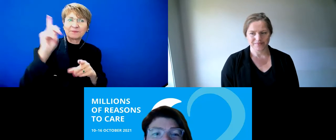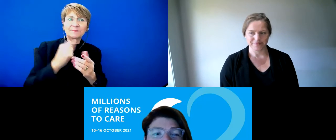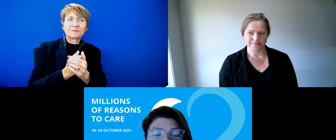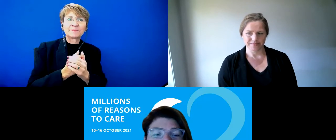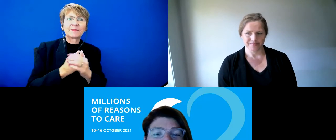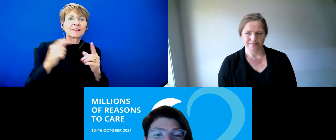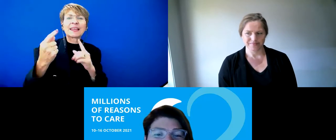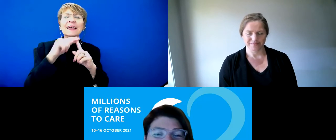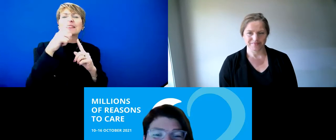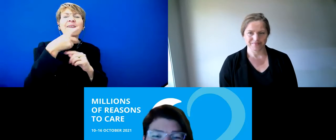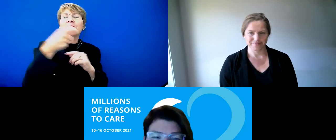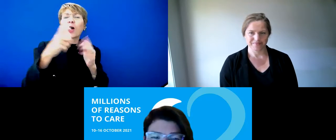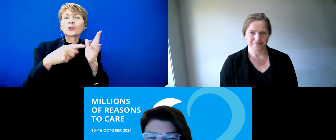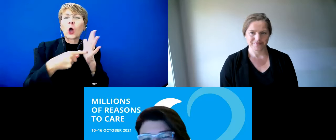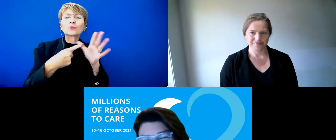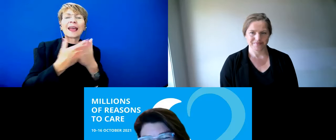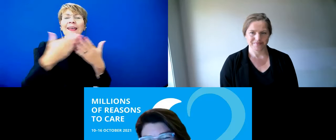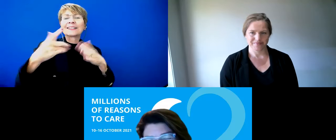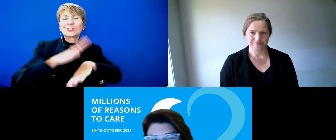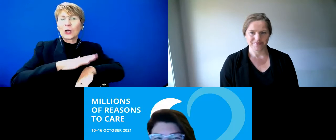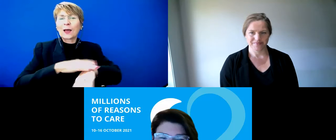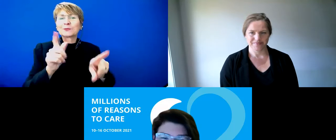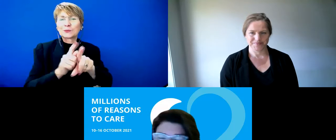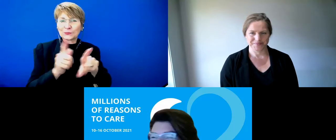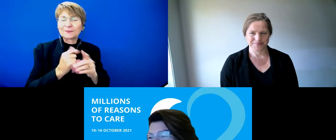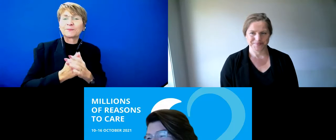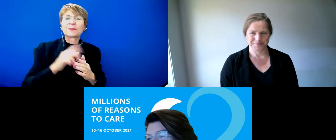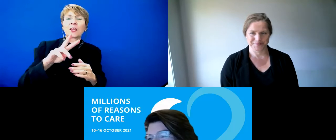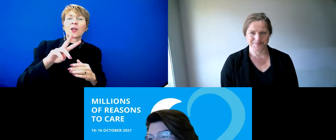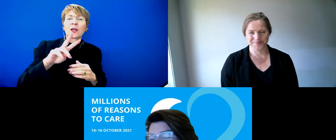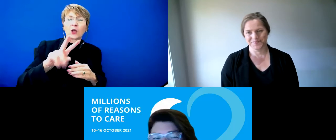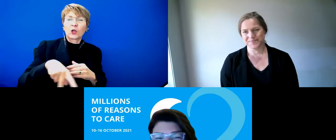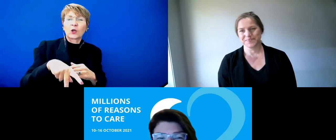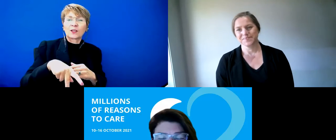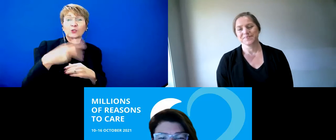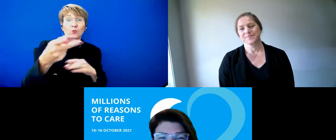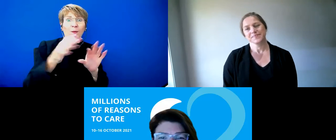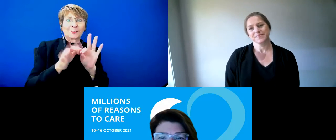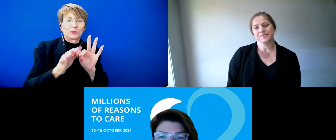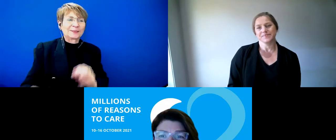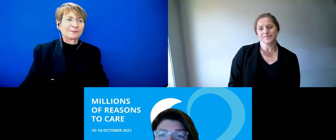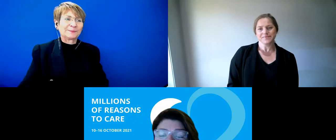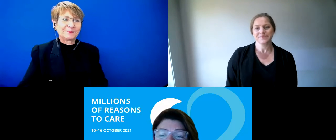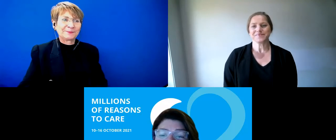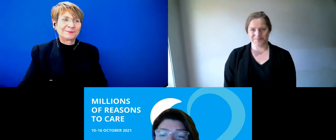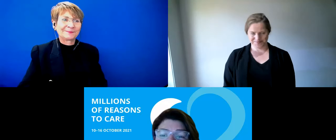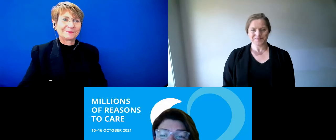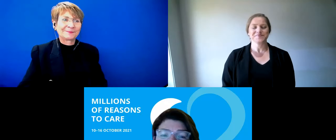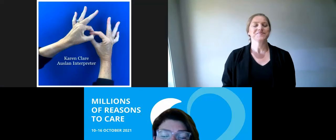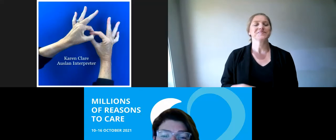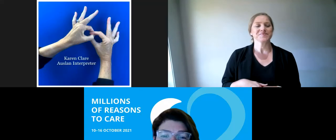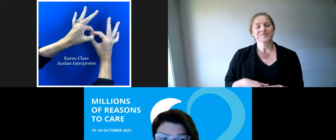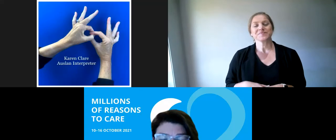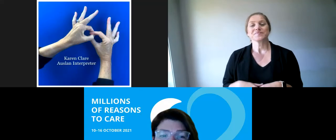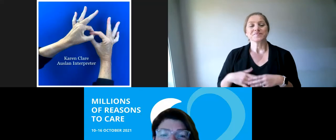time, Anne. Thanks, Alexia. And Tony should be putting some of those links that you've just mentioned in the chat as